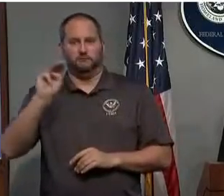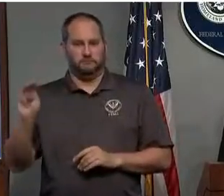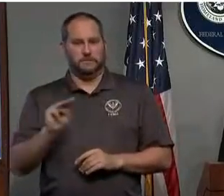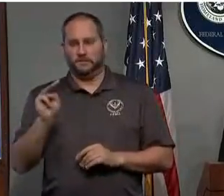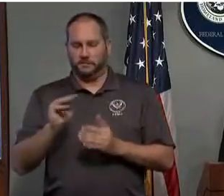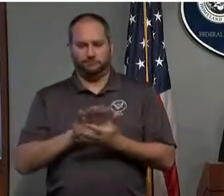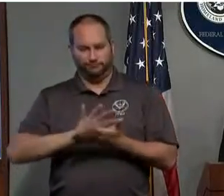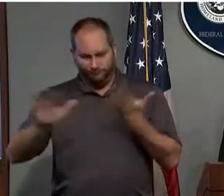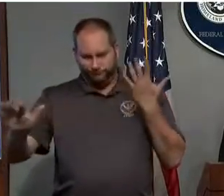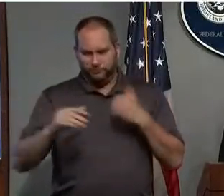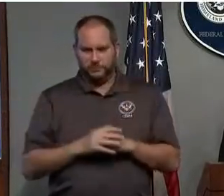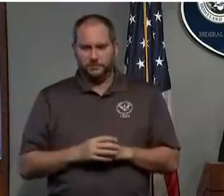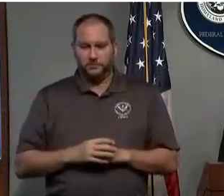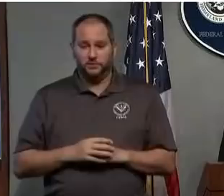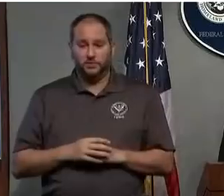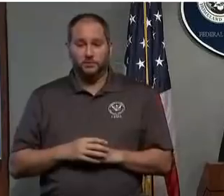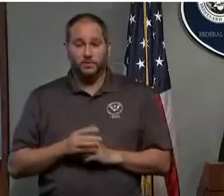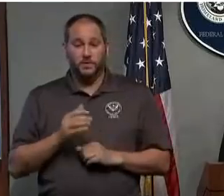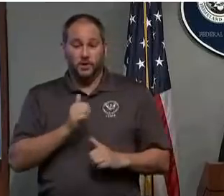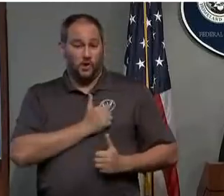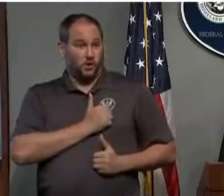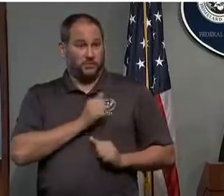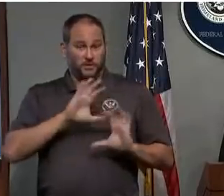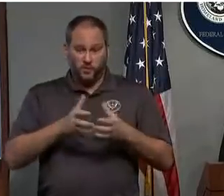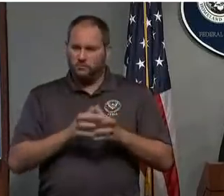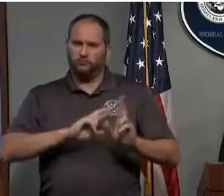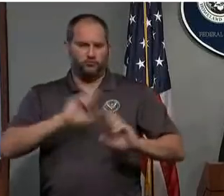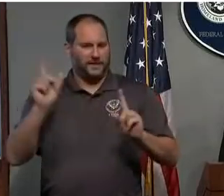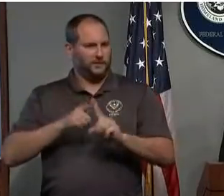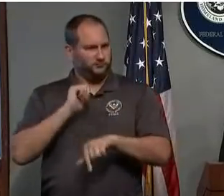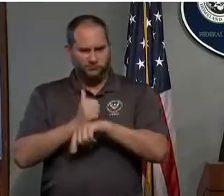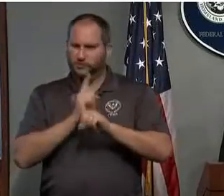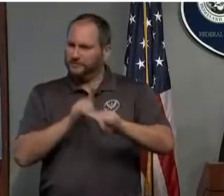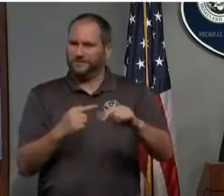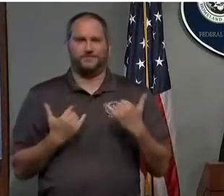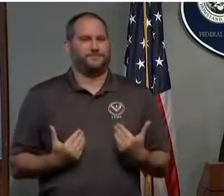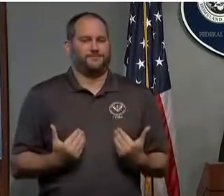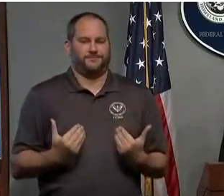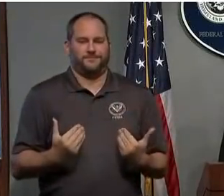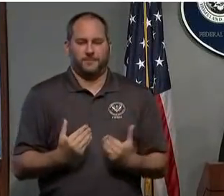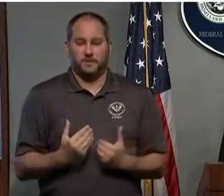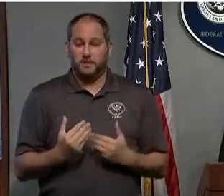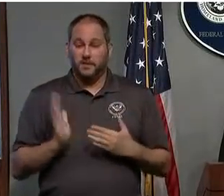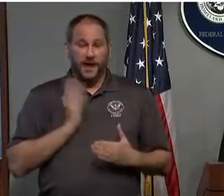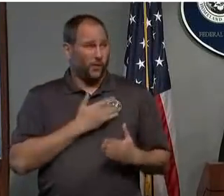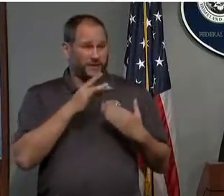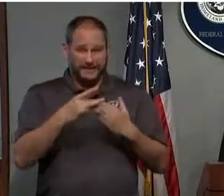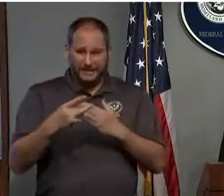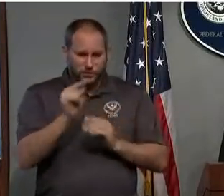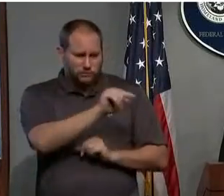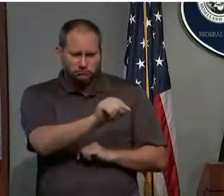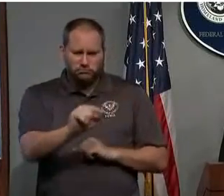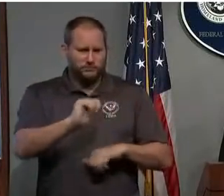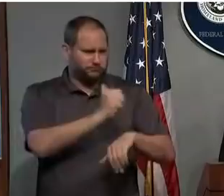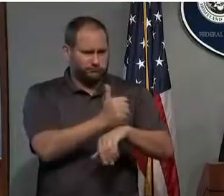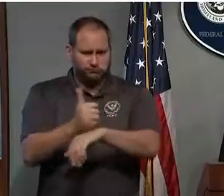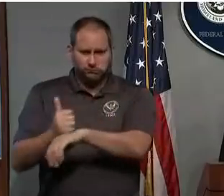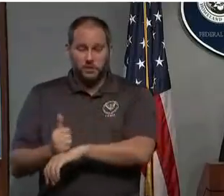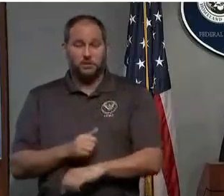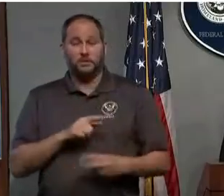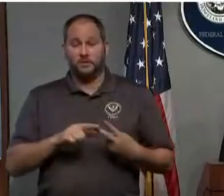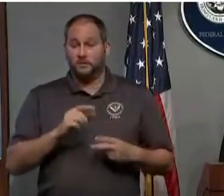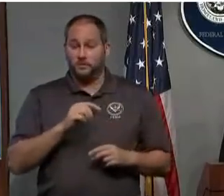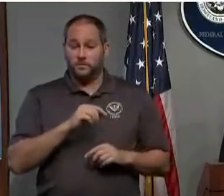position and prepared to respond now. All our key leaders are located within the Carolinas. Today, our Deputy